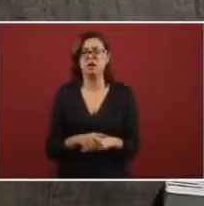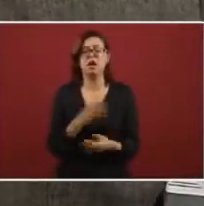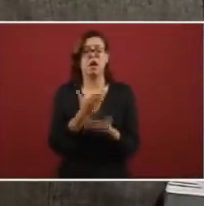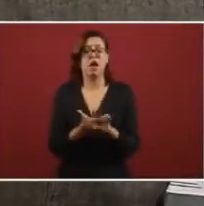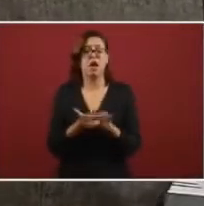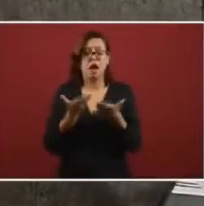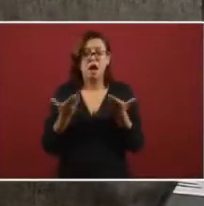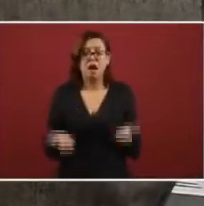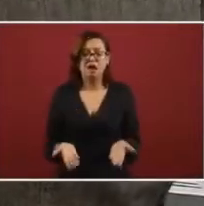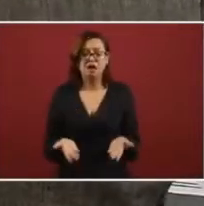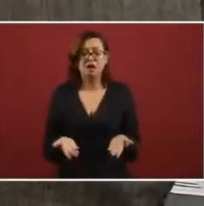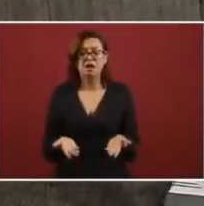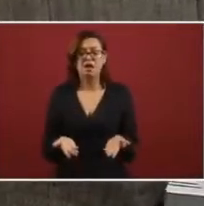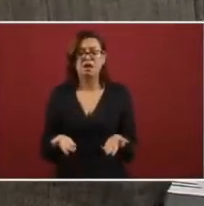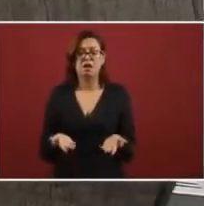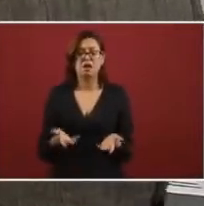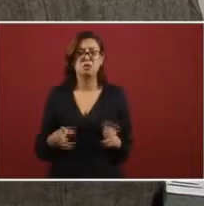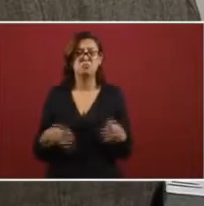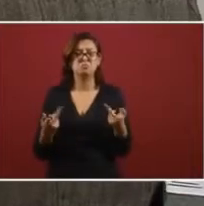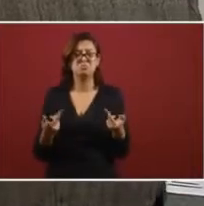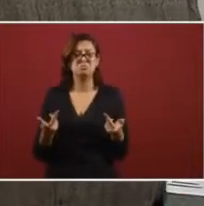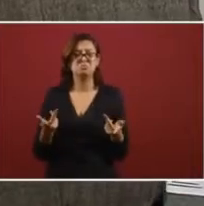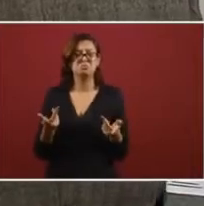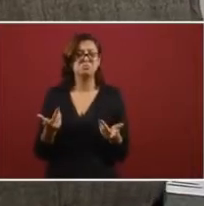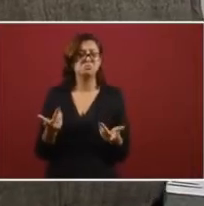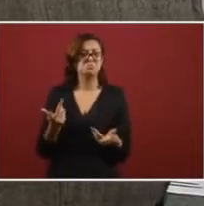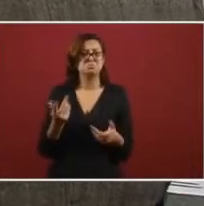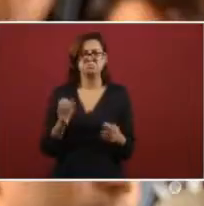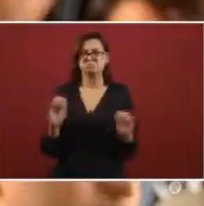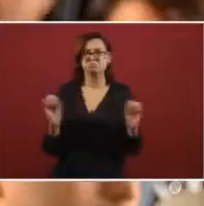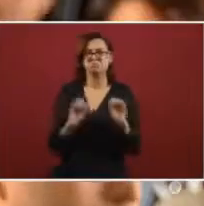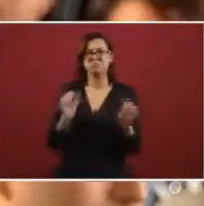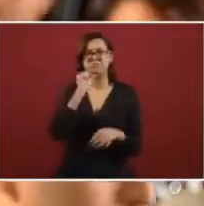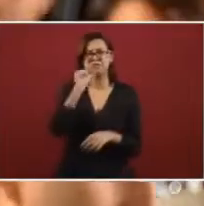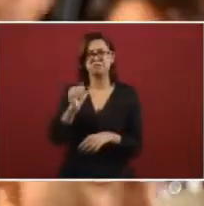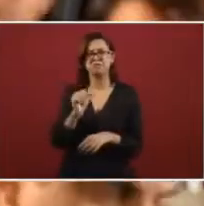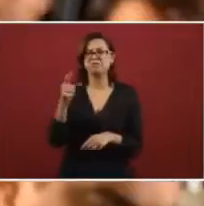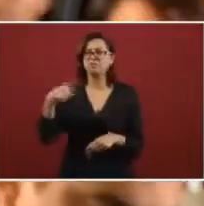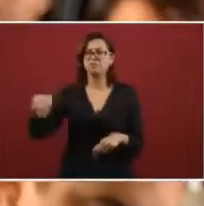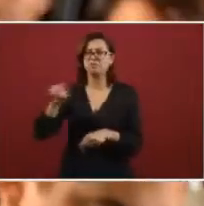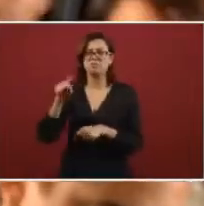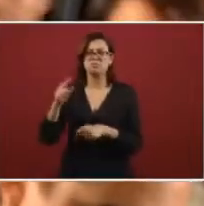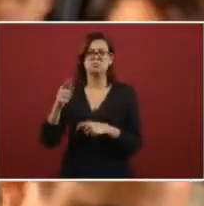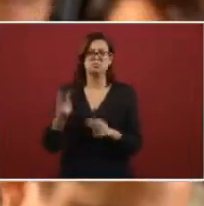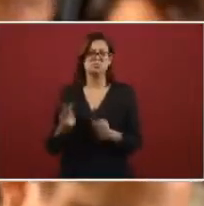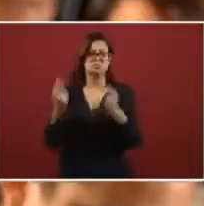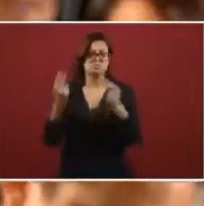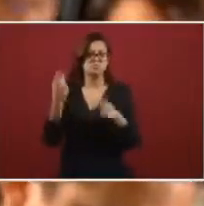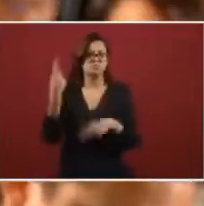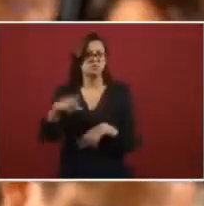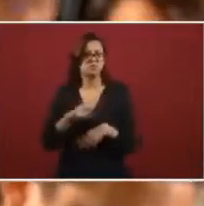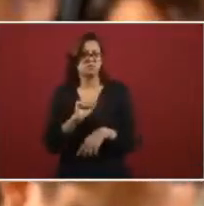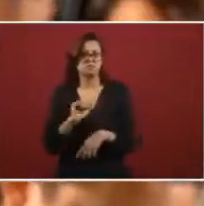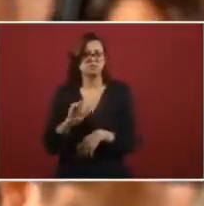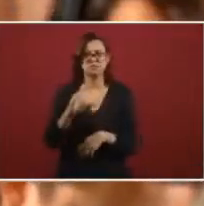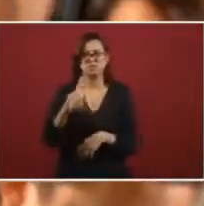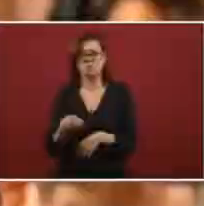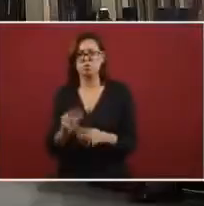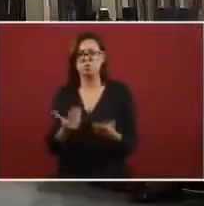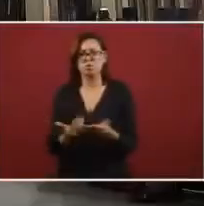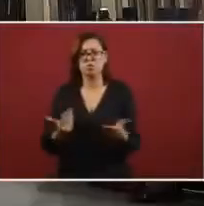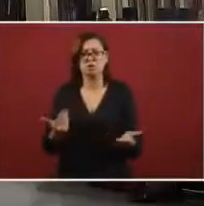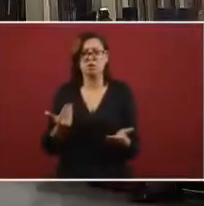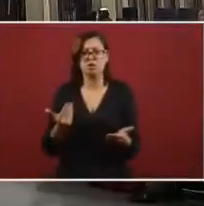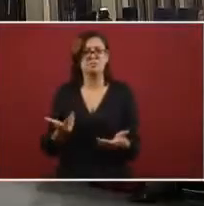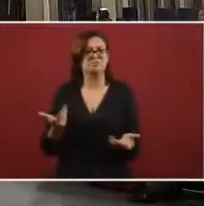and he says if they don't want to buy it from us now then we won't sell them in so the market decided so how can